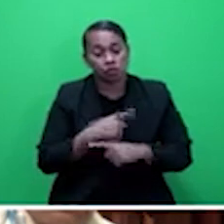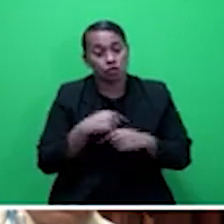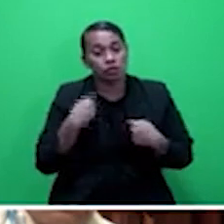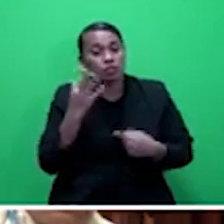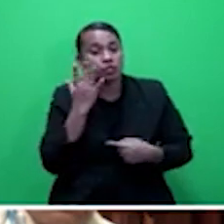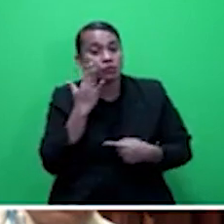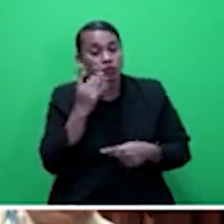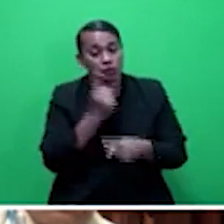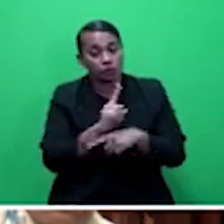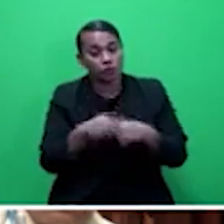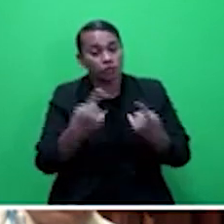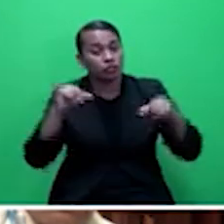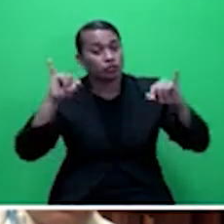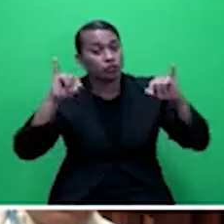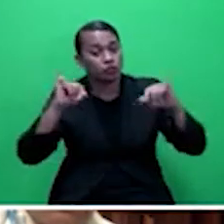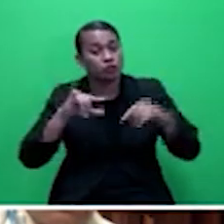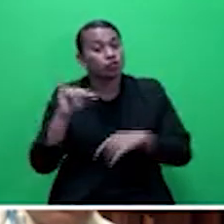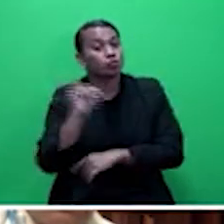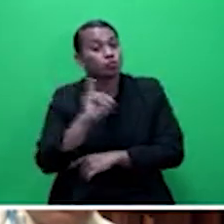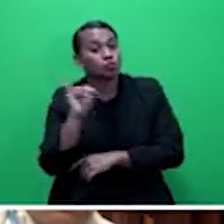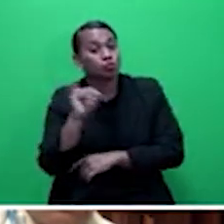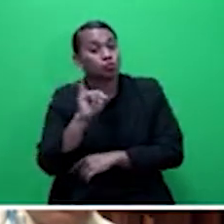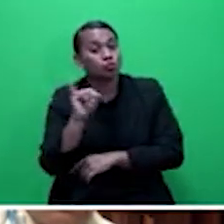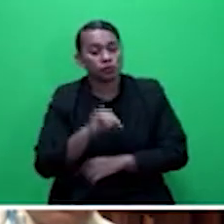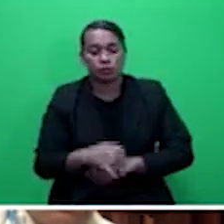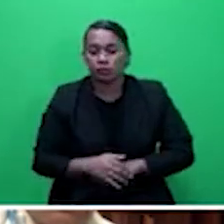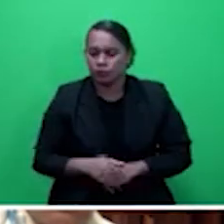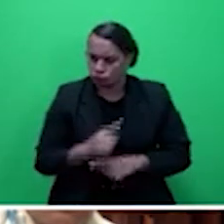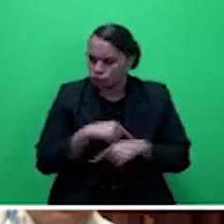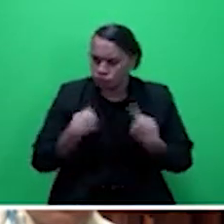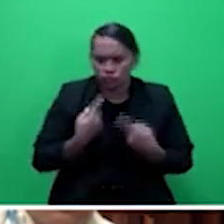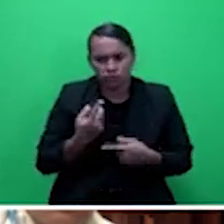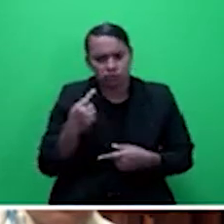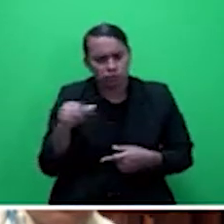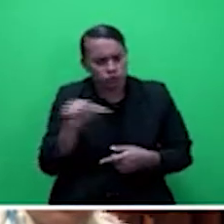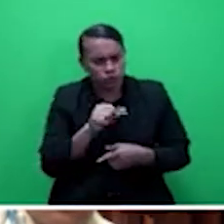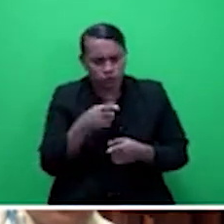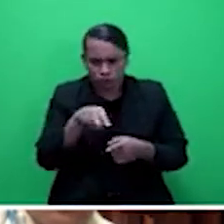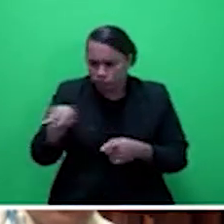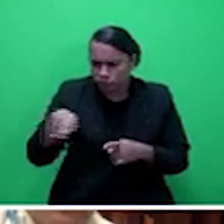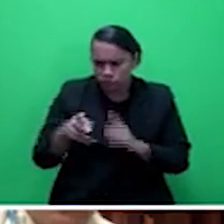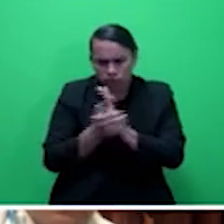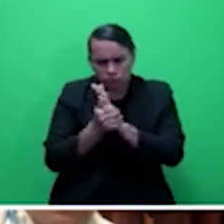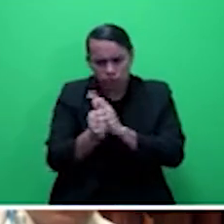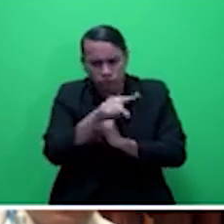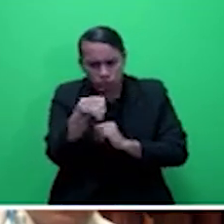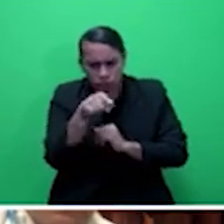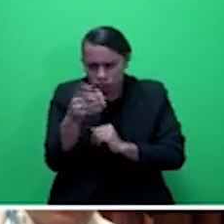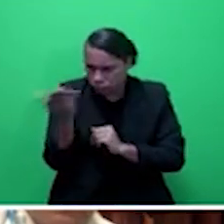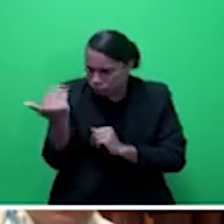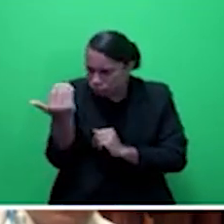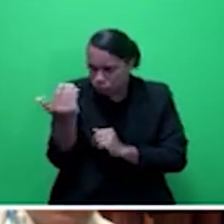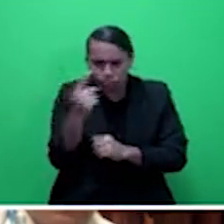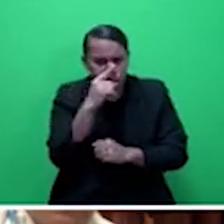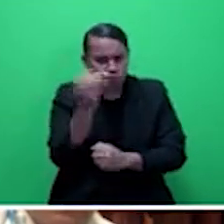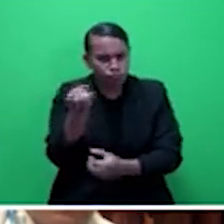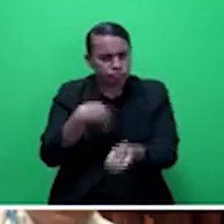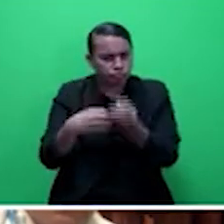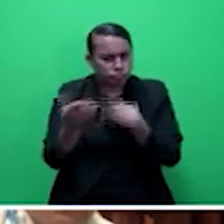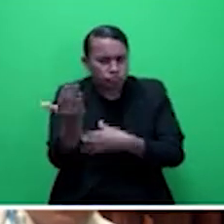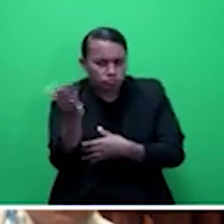also share the sentiments from the experts, especially when we did our work as the committee,